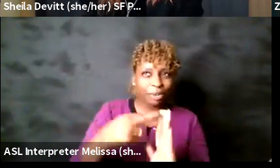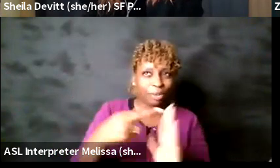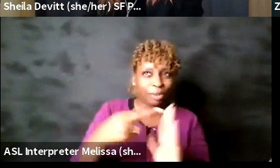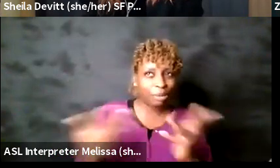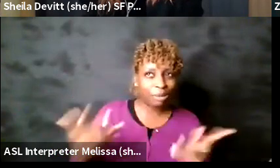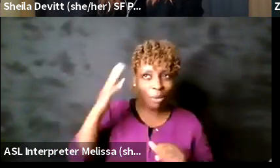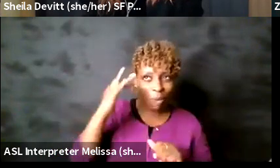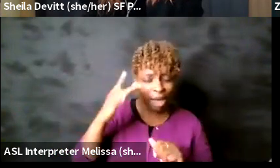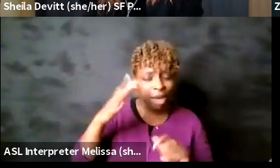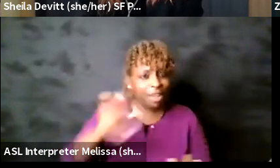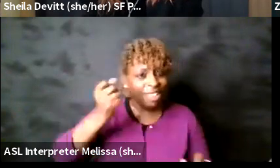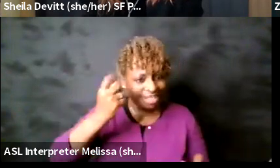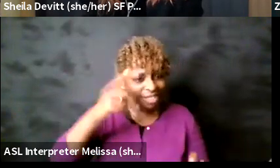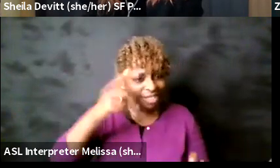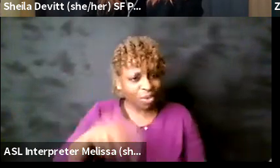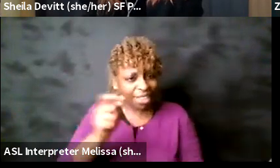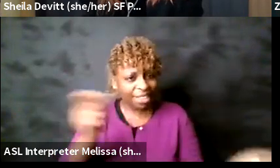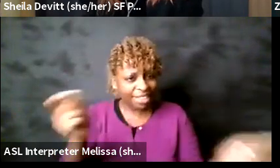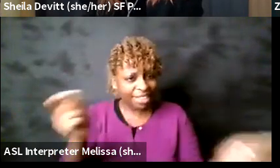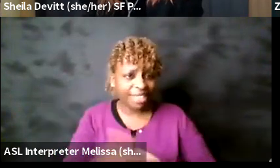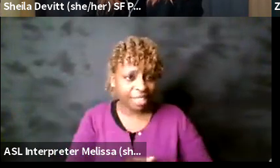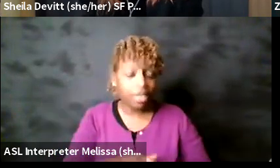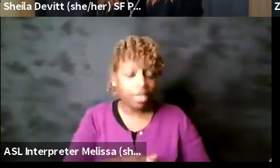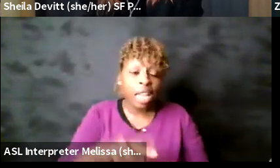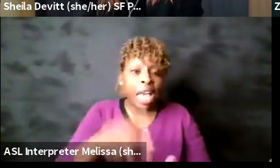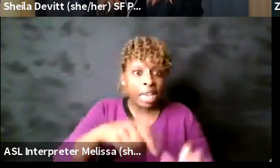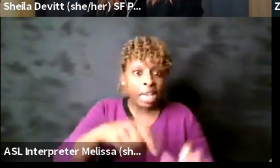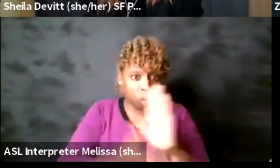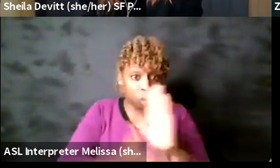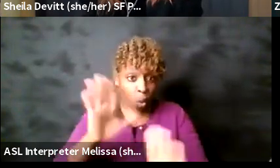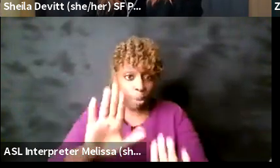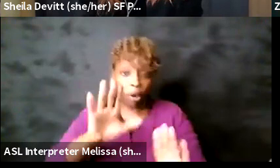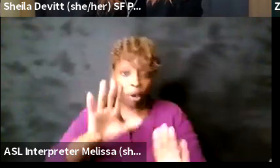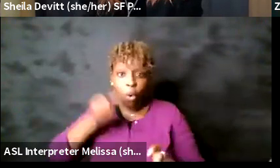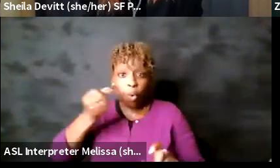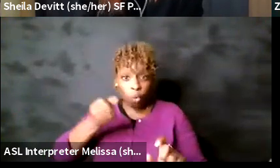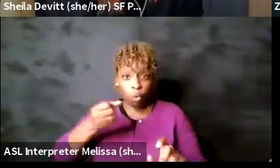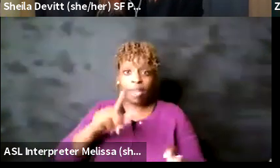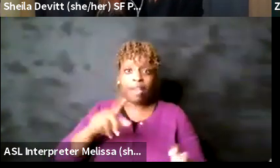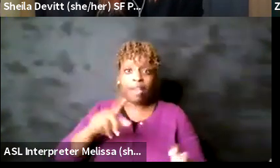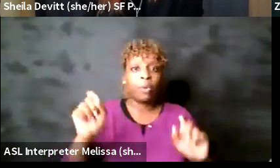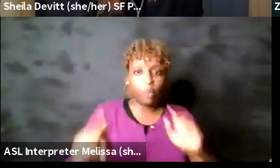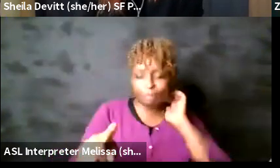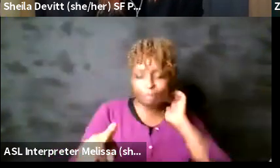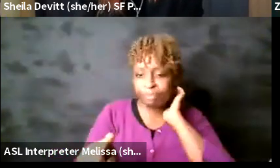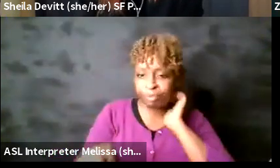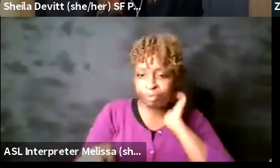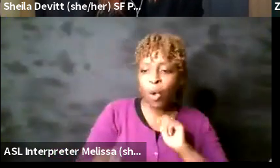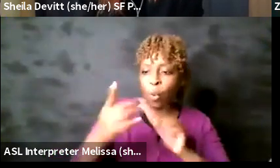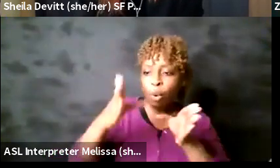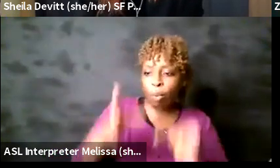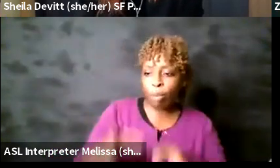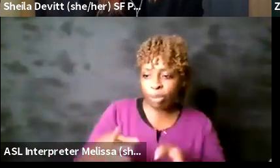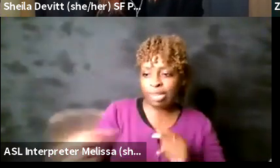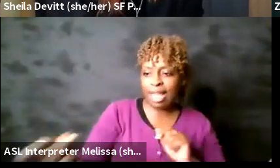do have to run i i had gotten a question from a prospective employer the other day and he was like what do you think about golden age and i think